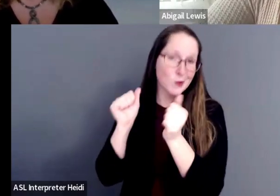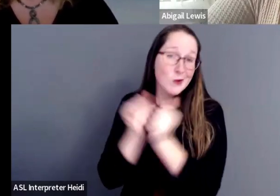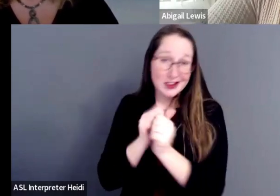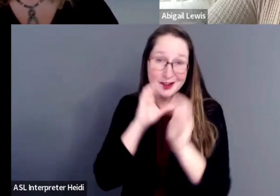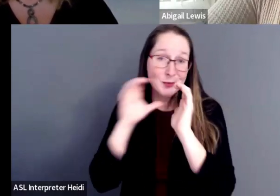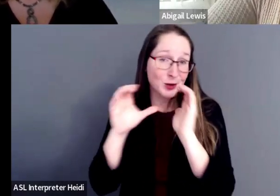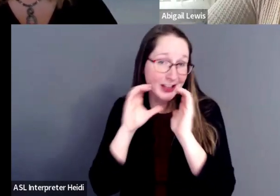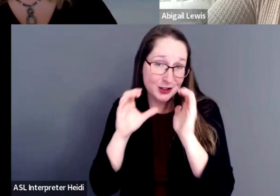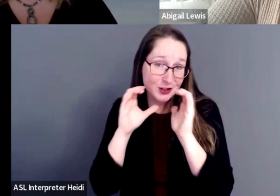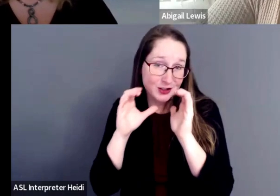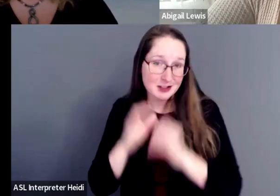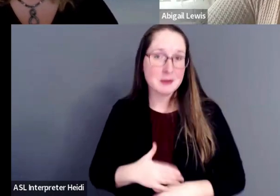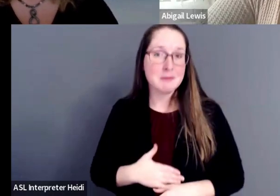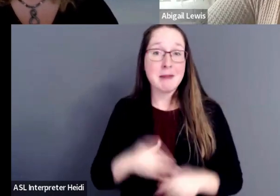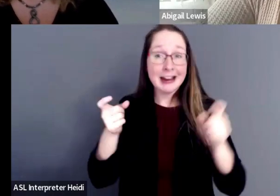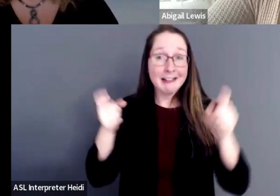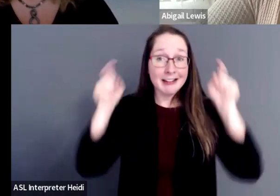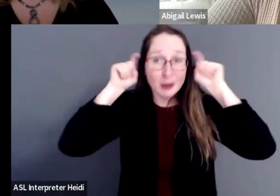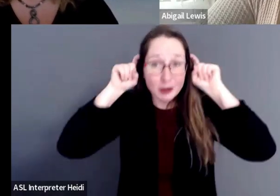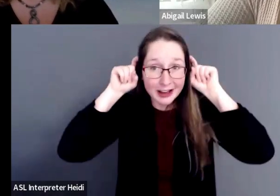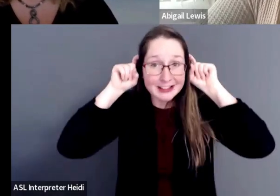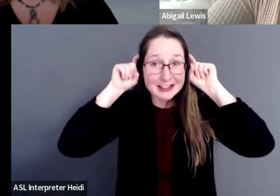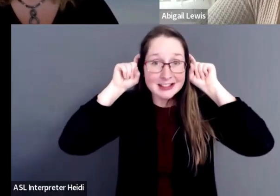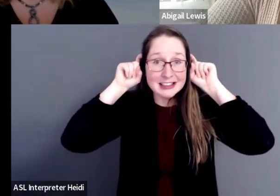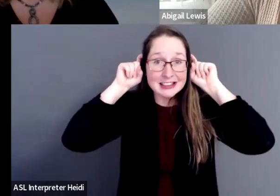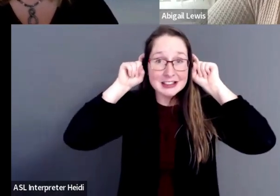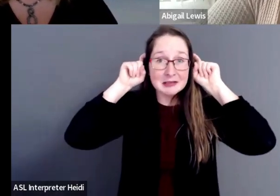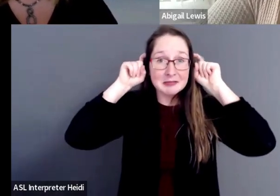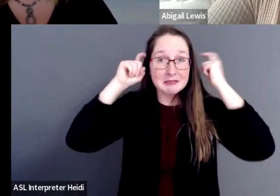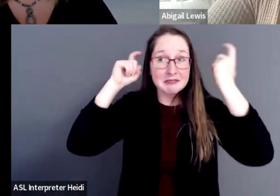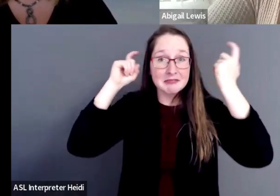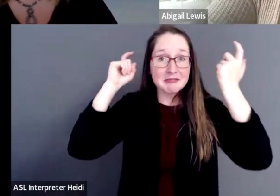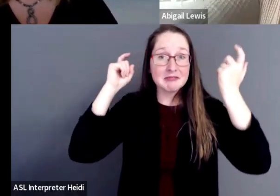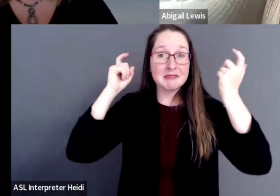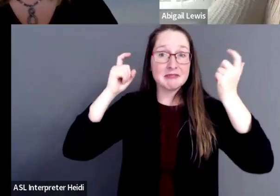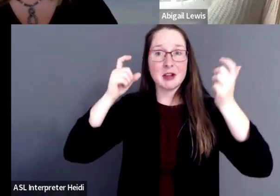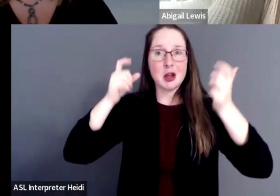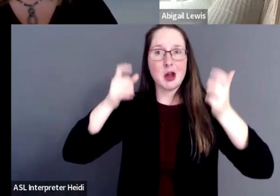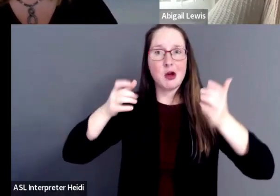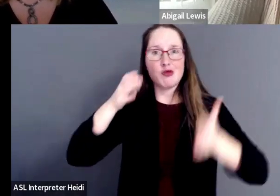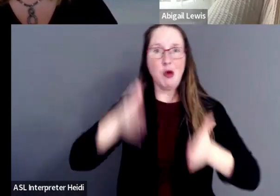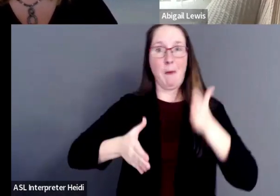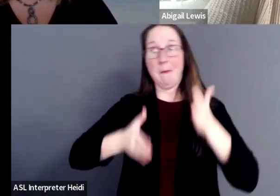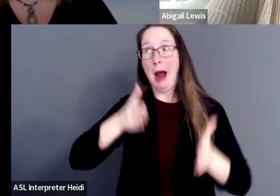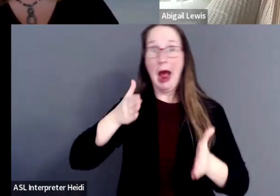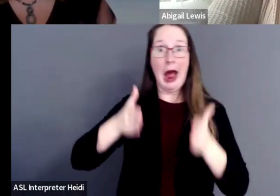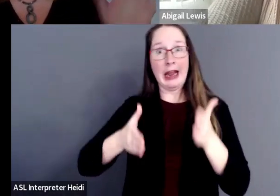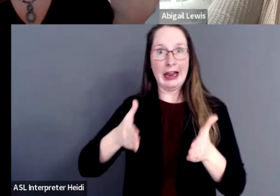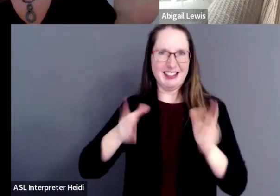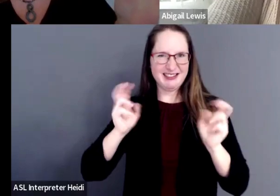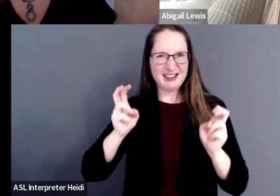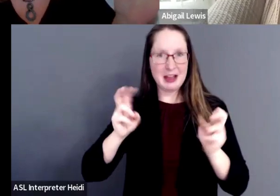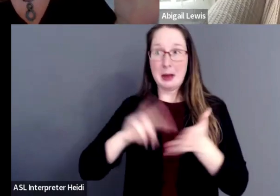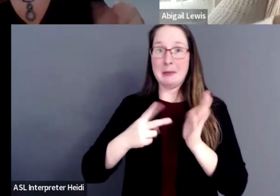my hearing aids are not robotic in the sense that they will allow me to hear everything